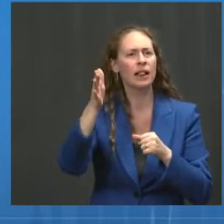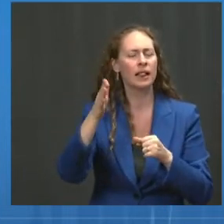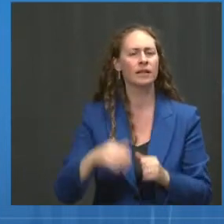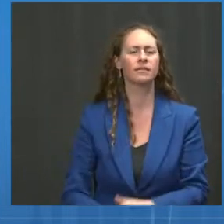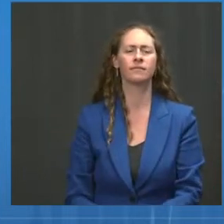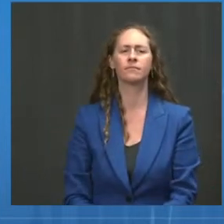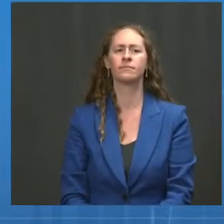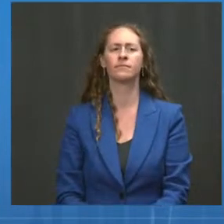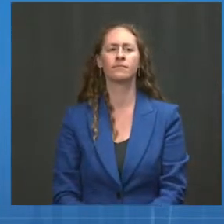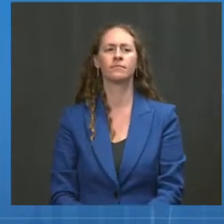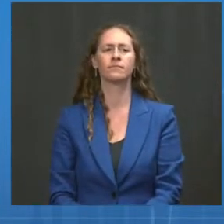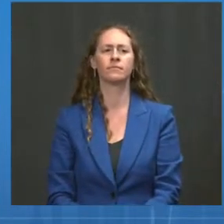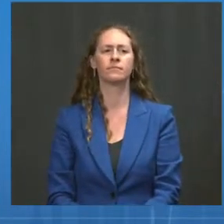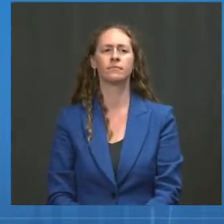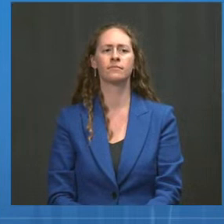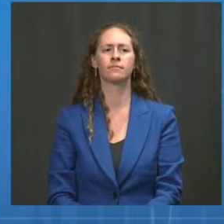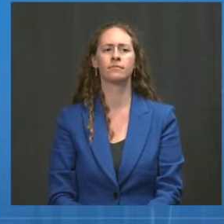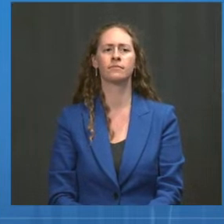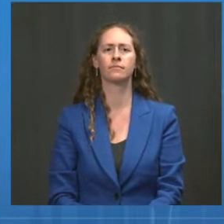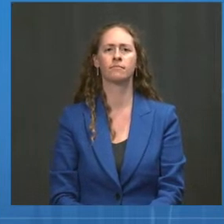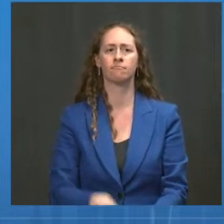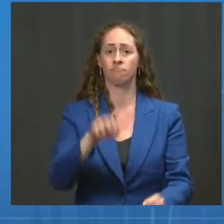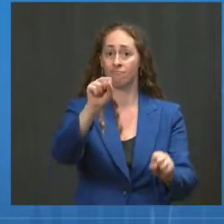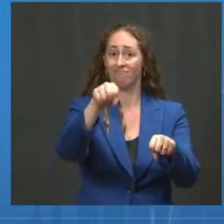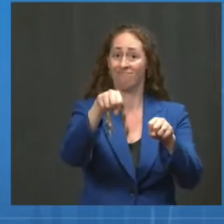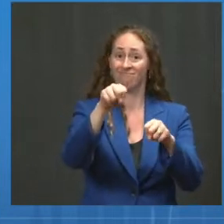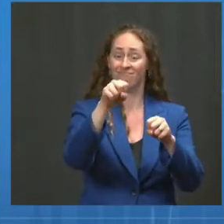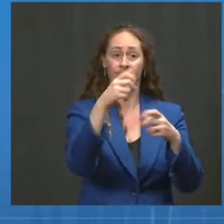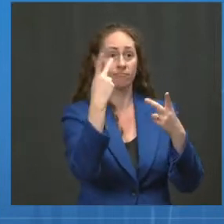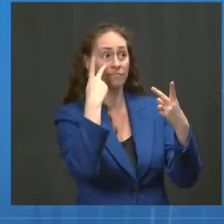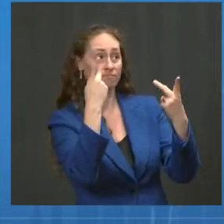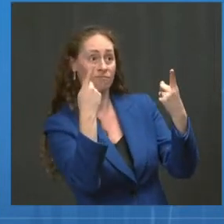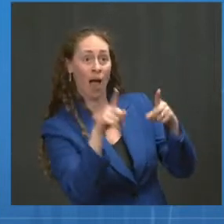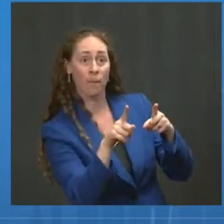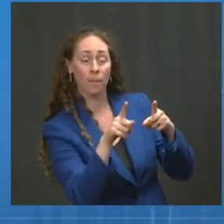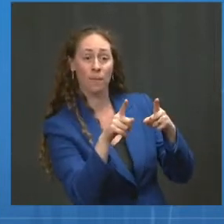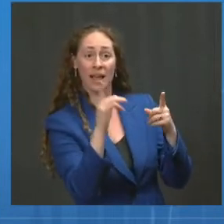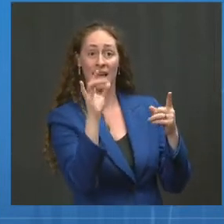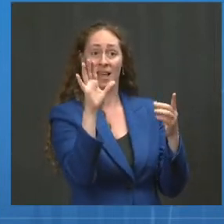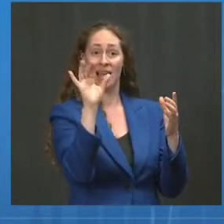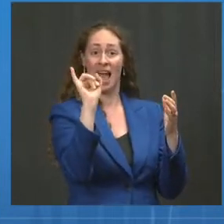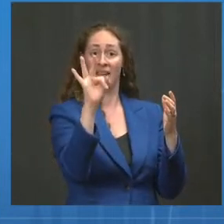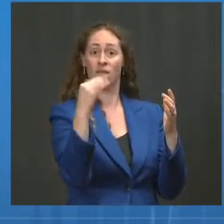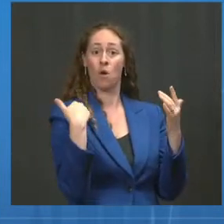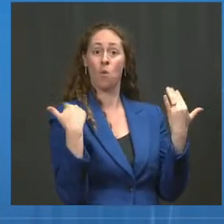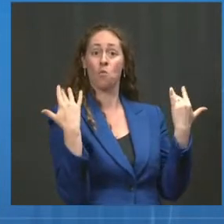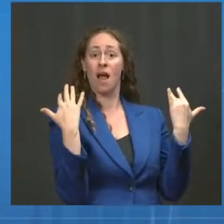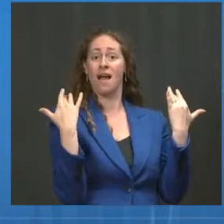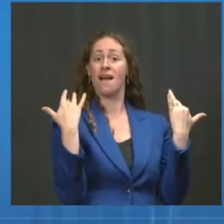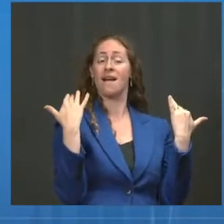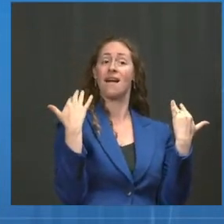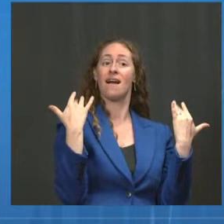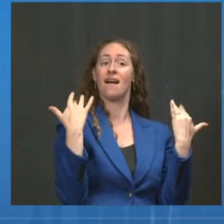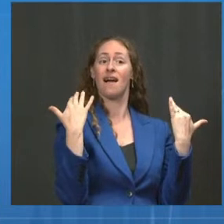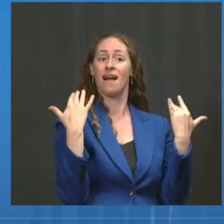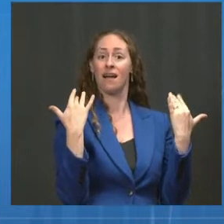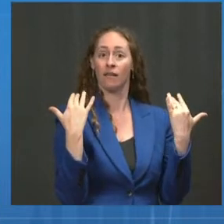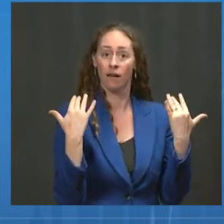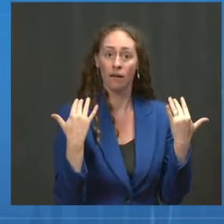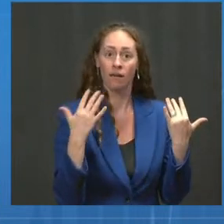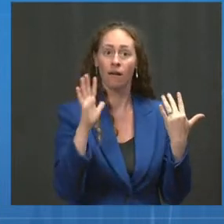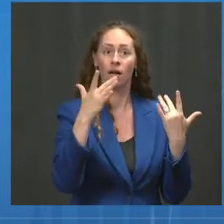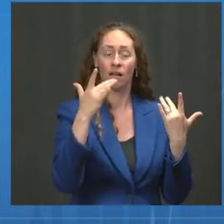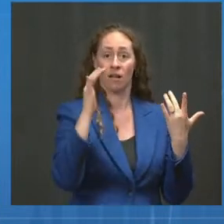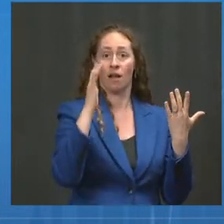phenomenon with COVID-19. If you wait for something bad to happen before you respond to it, you find